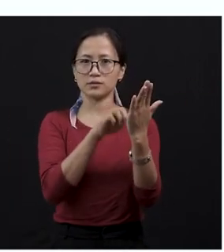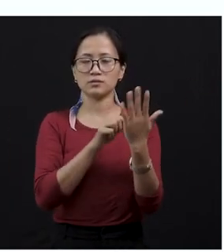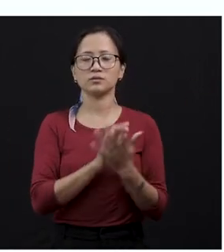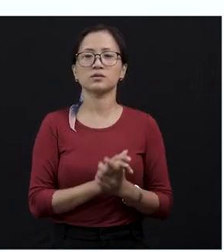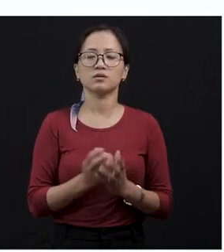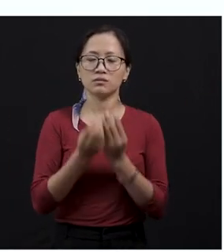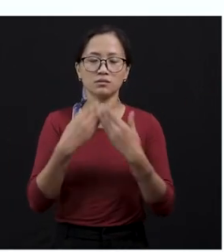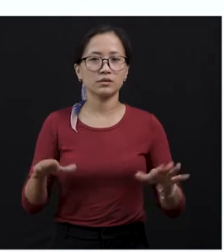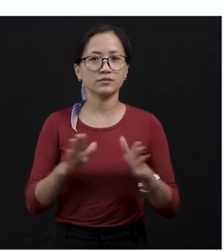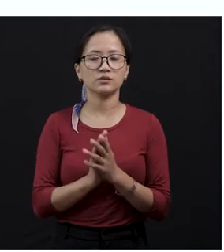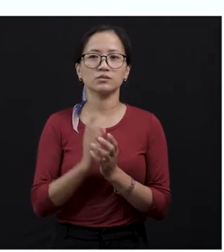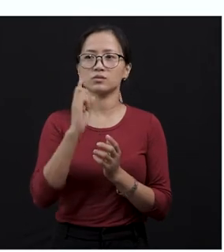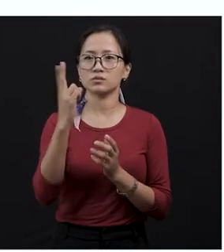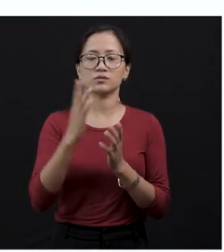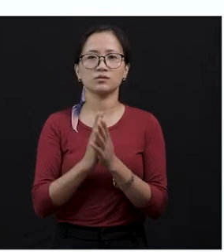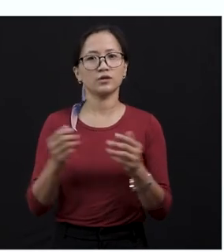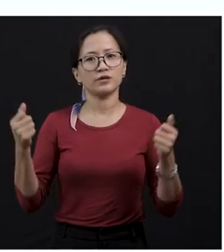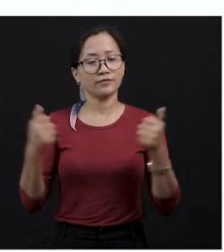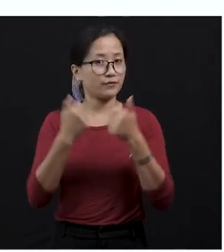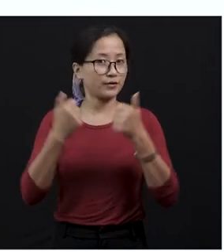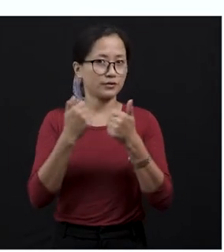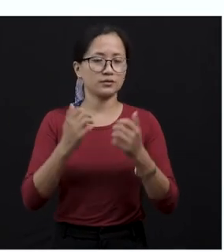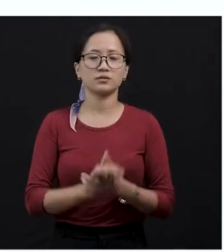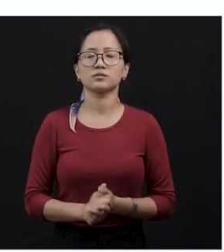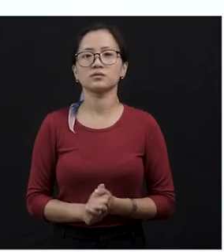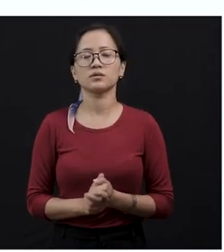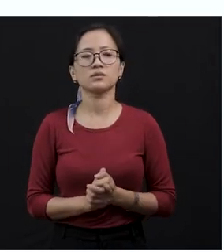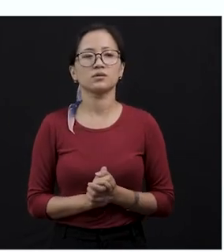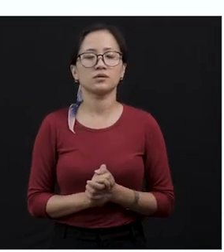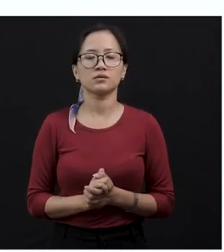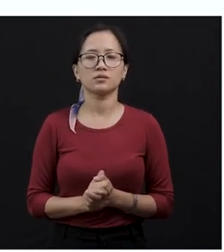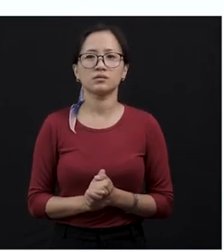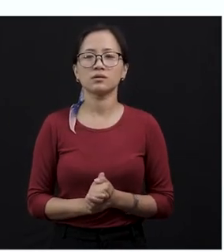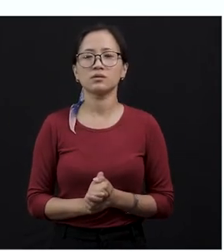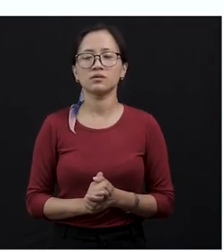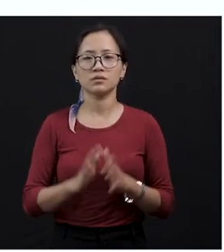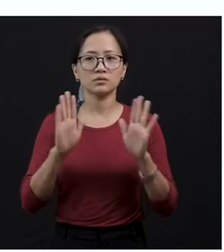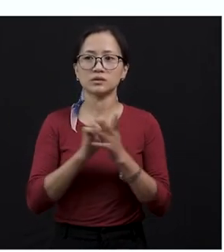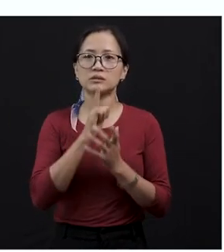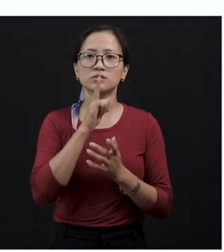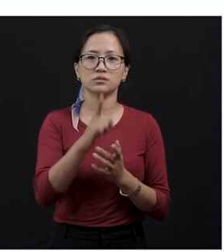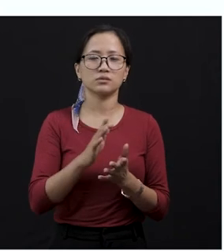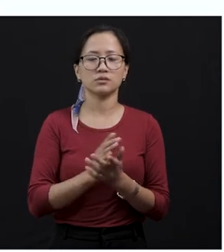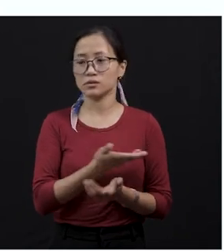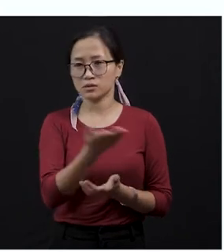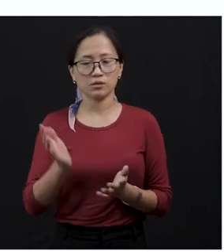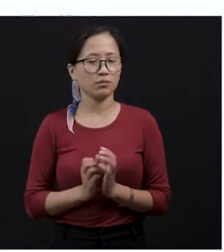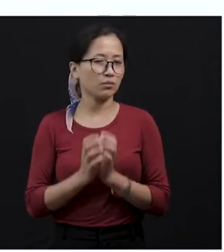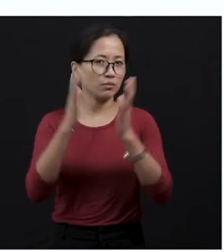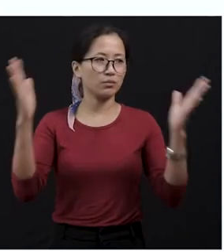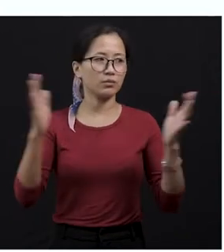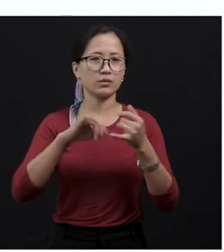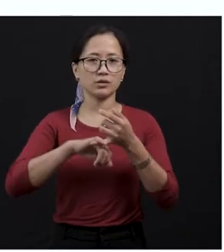left the two fighters, the cobra and the mangos and we have also, I have also told you that there are going to be